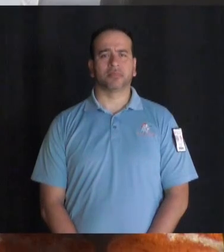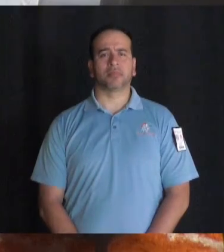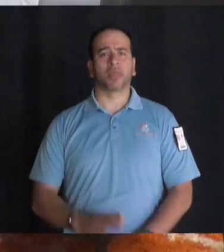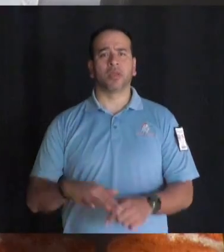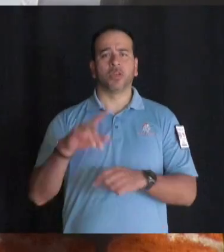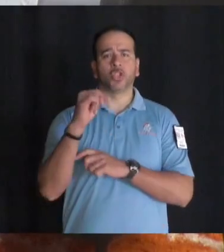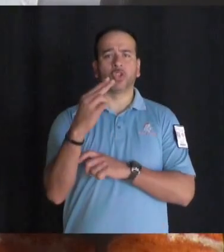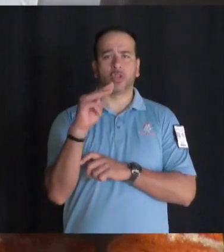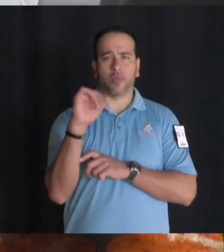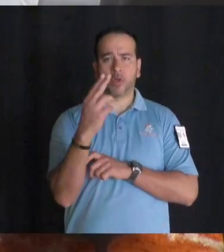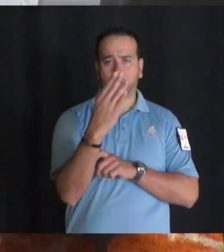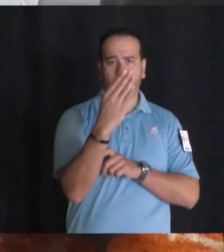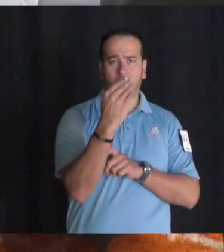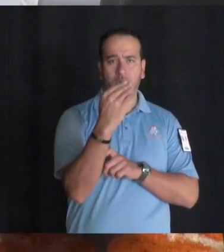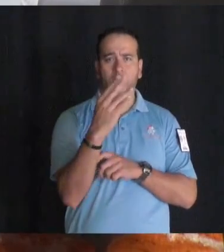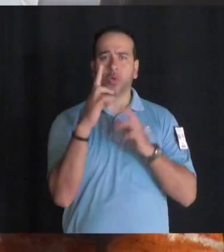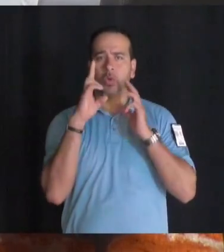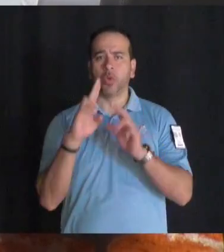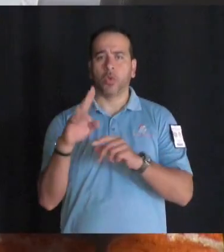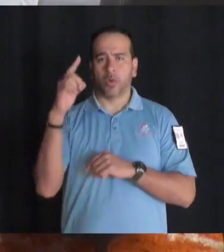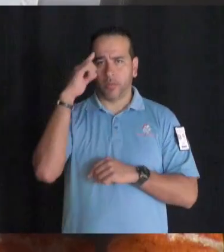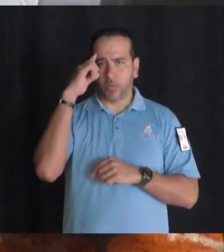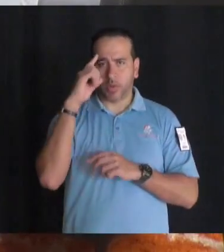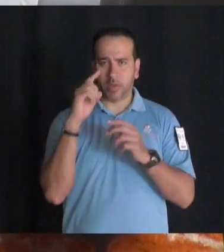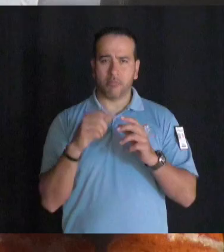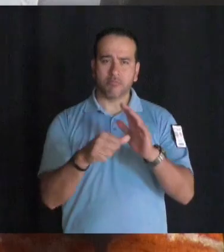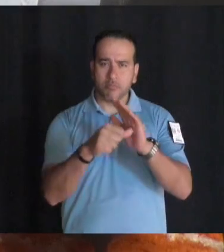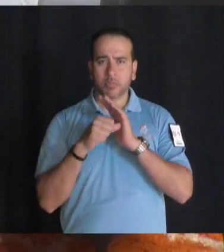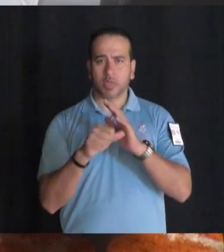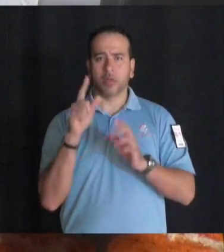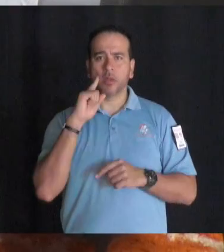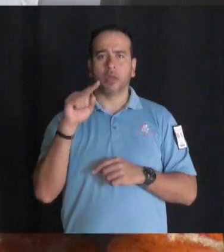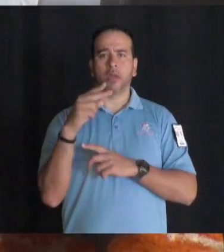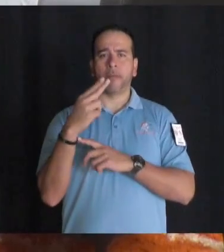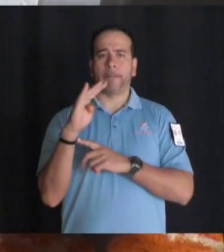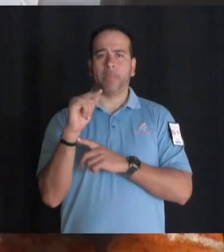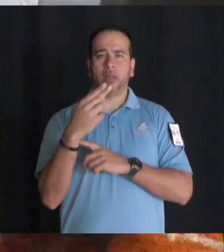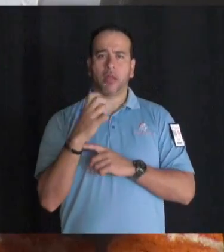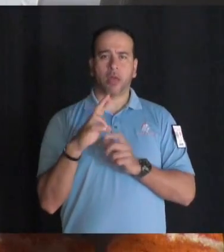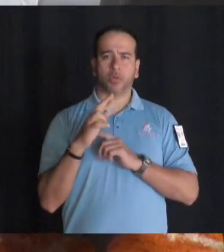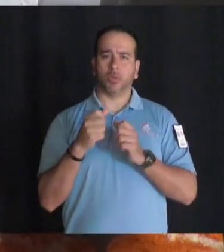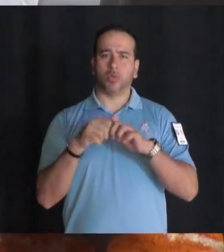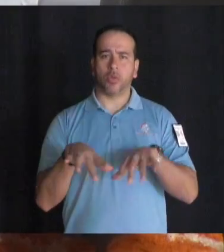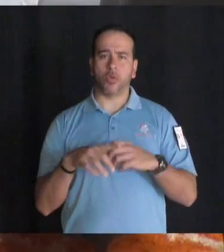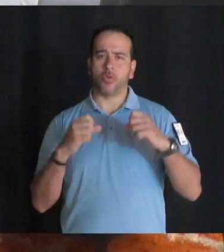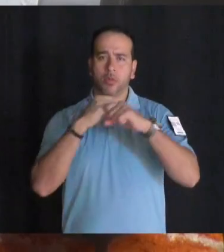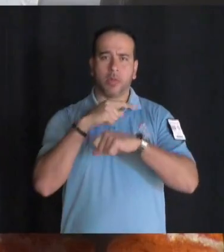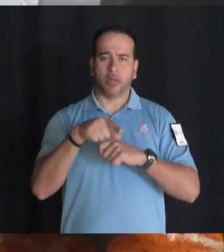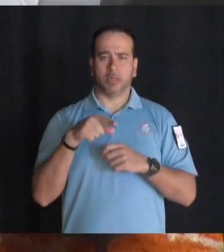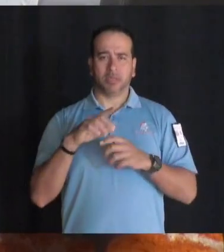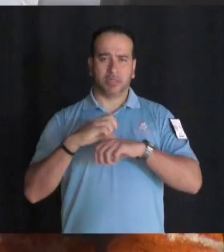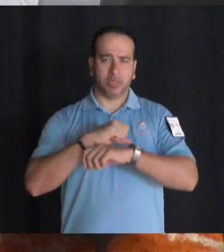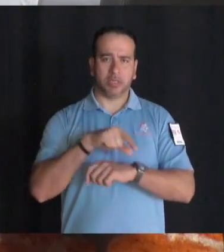On Thursday, March 14th, in honor of Brain Awareness Week and our own Mrs. Beth Hauser who lost her battle with brain cancer earlier this year,